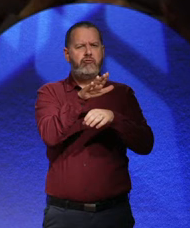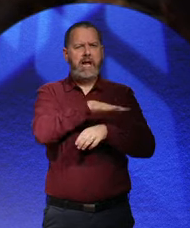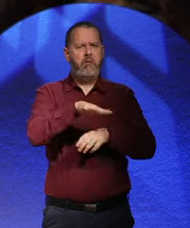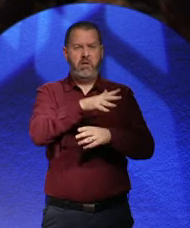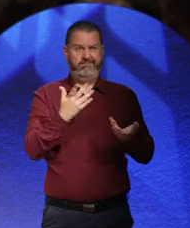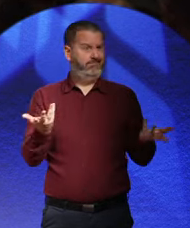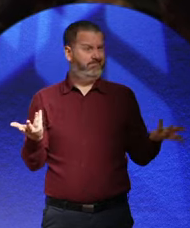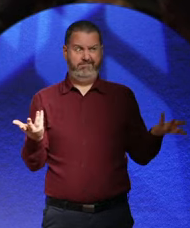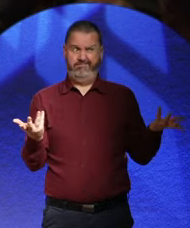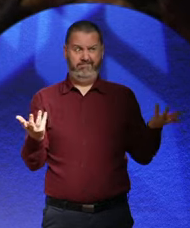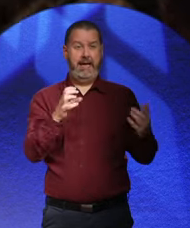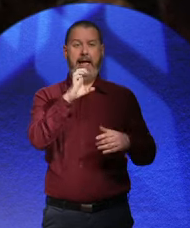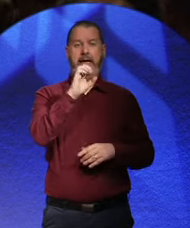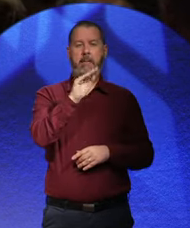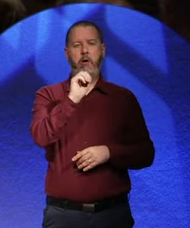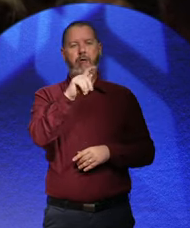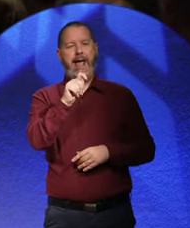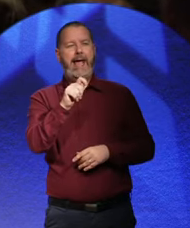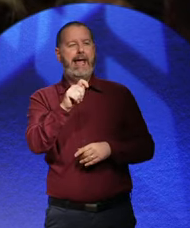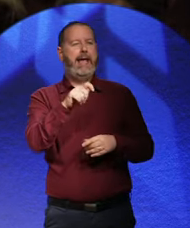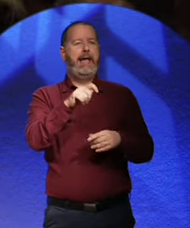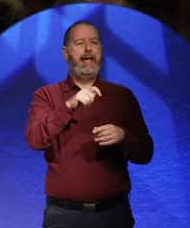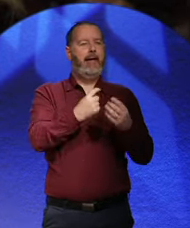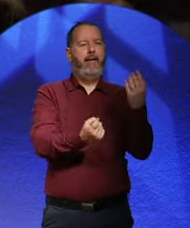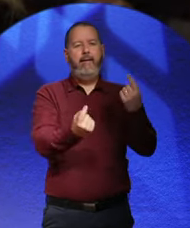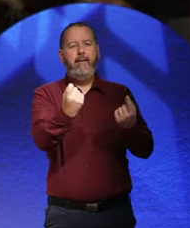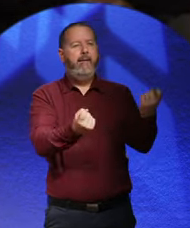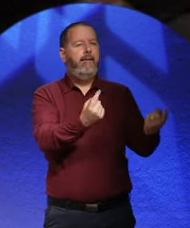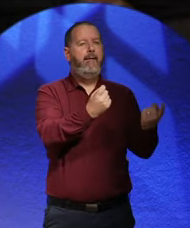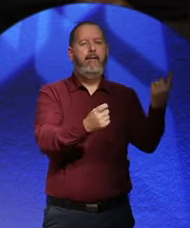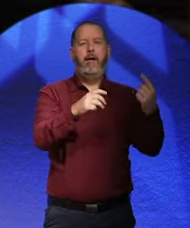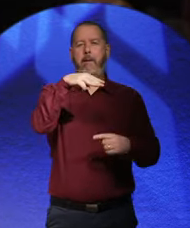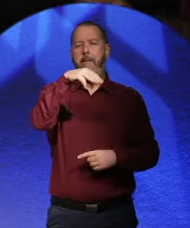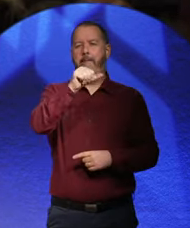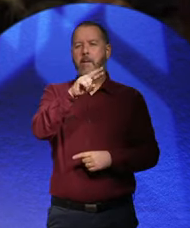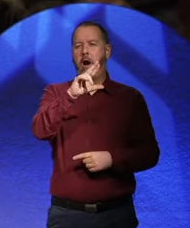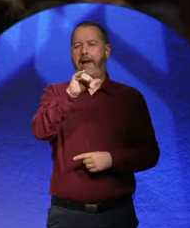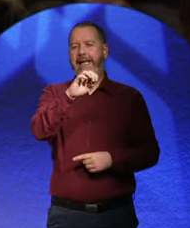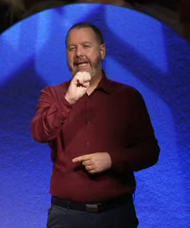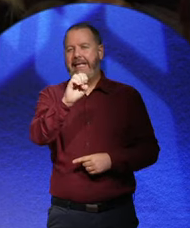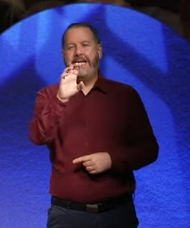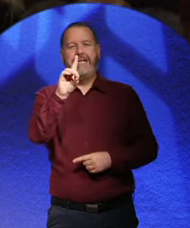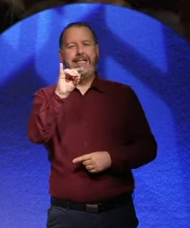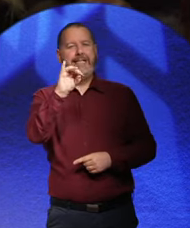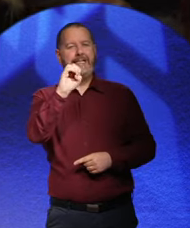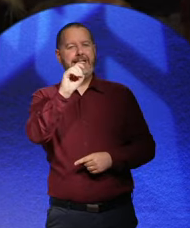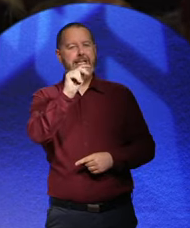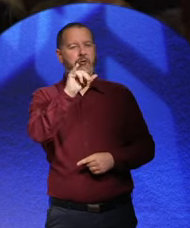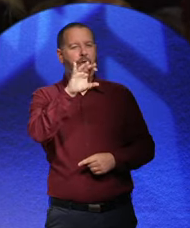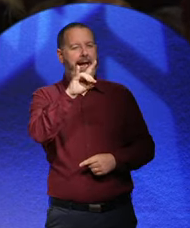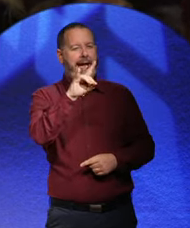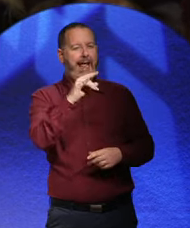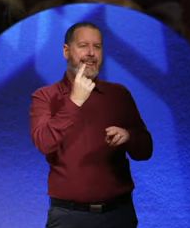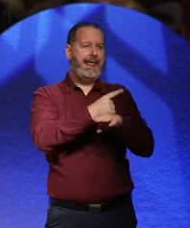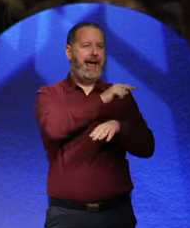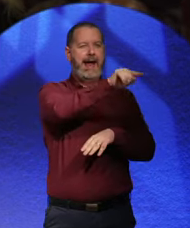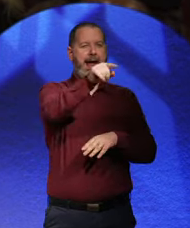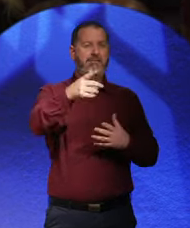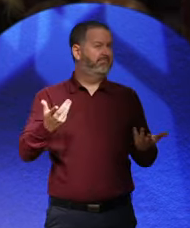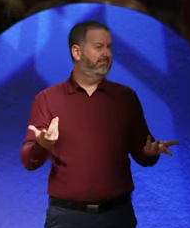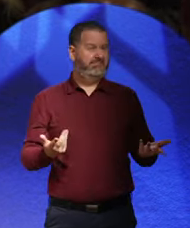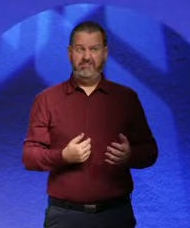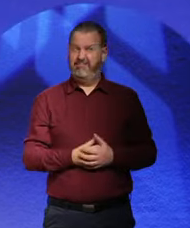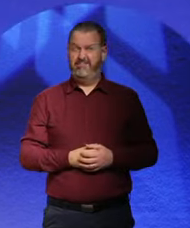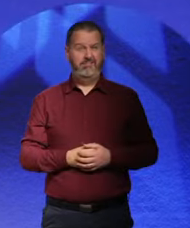there was no, there was no Marlene Dietrich in these areas. There were no nightclubs in those areas as well. Interestingly